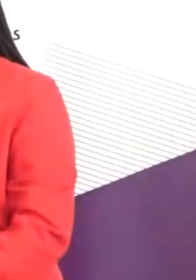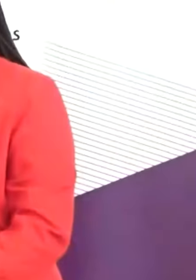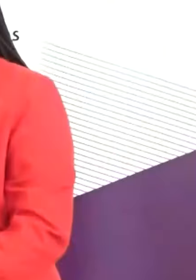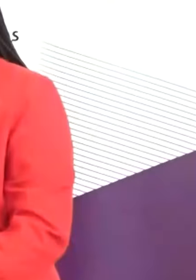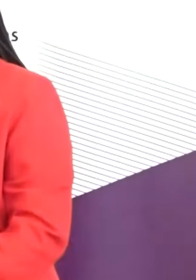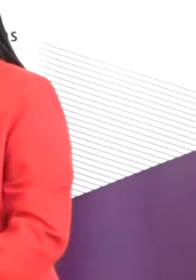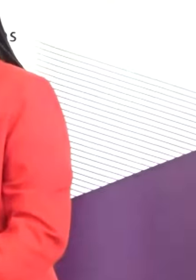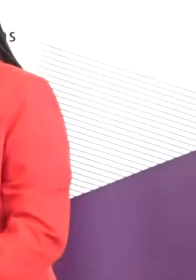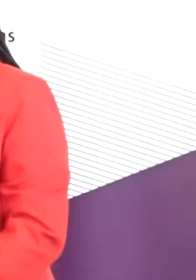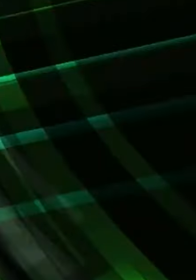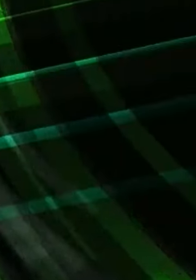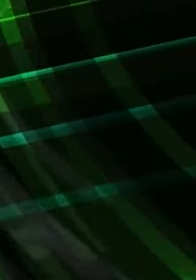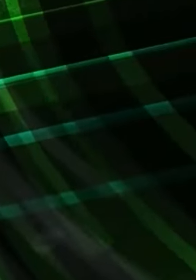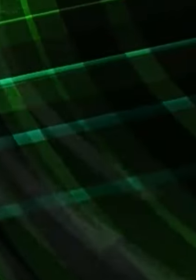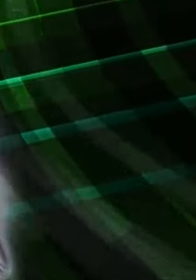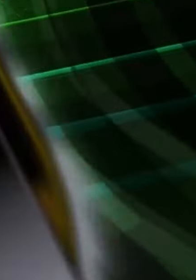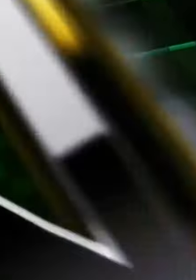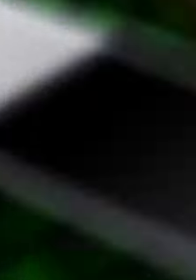again.